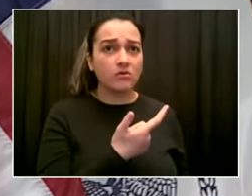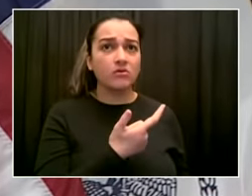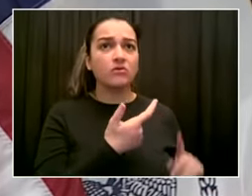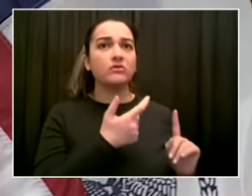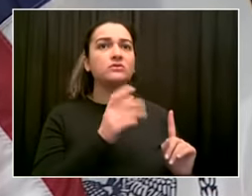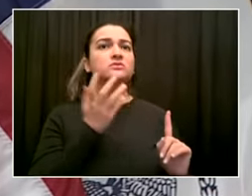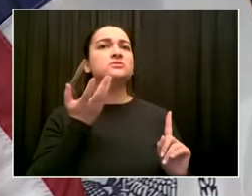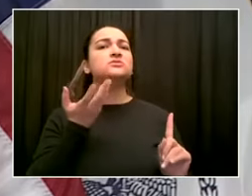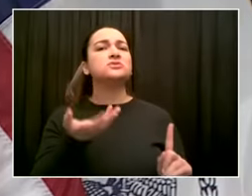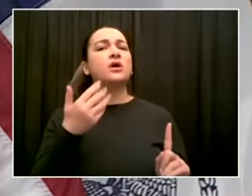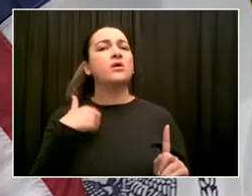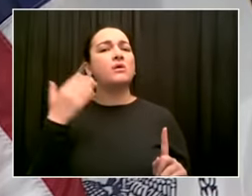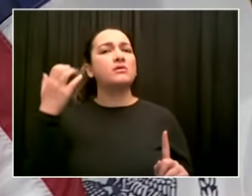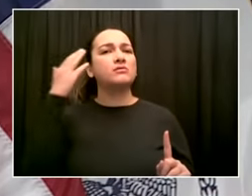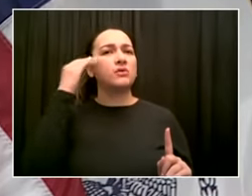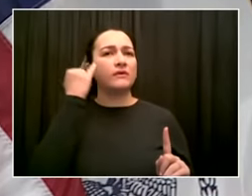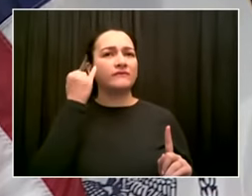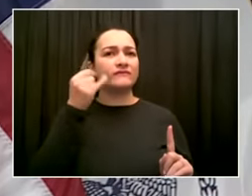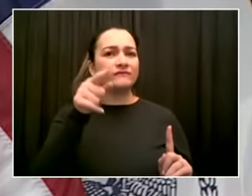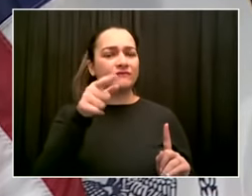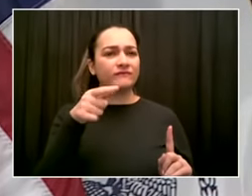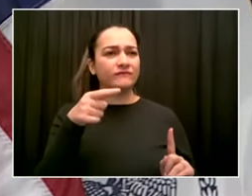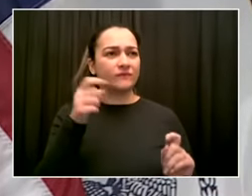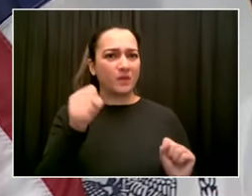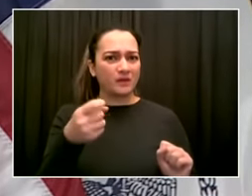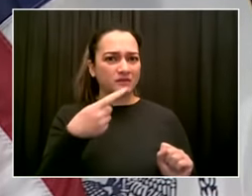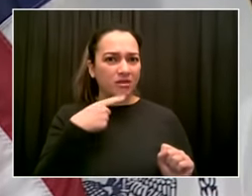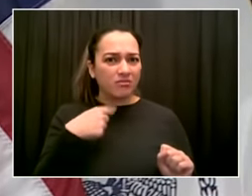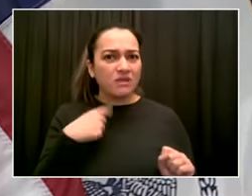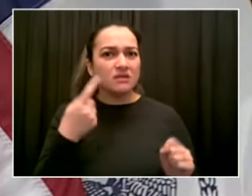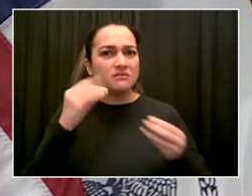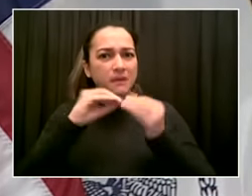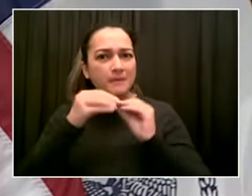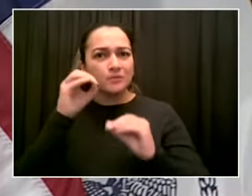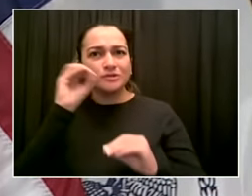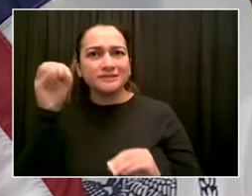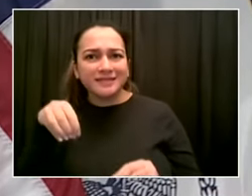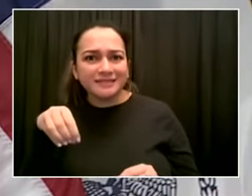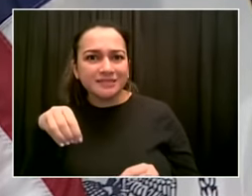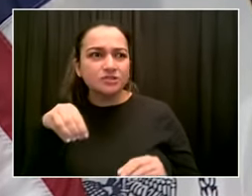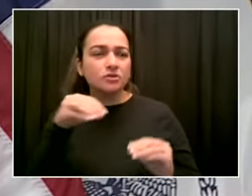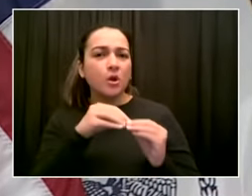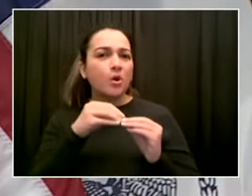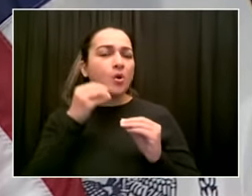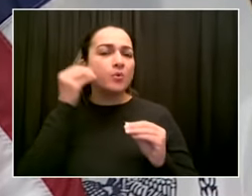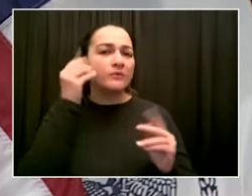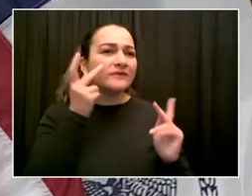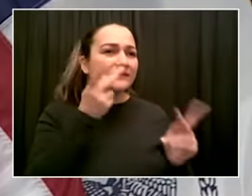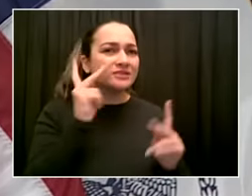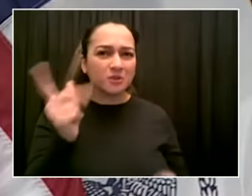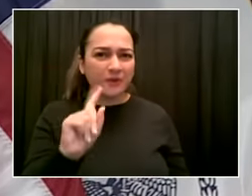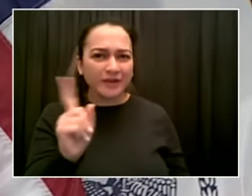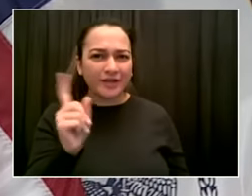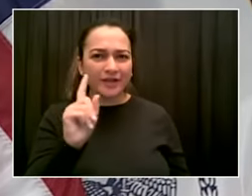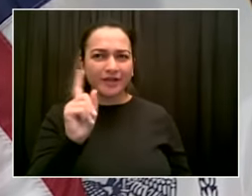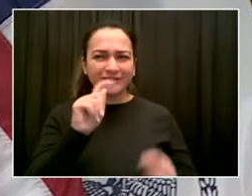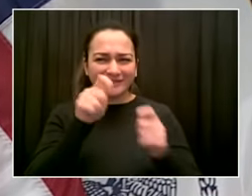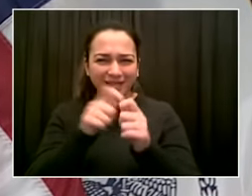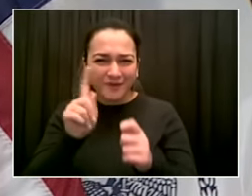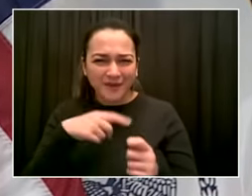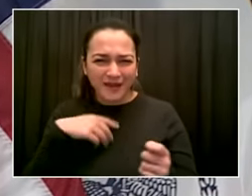many neighborhoods total in the city? Yeah, let me speak to that as we have it at this moment, and Dr. Katz and